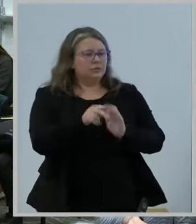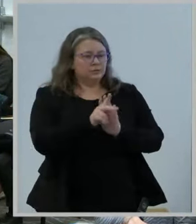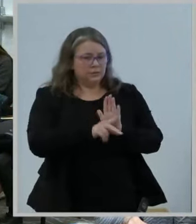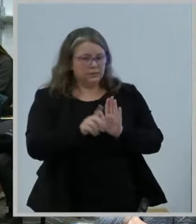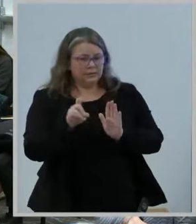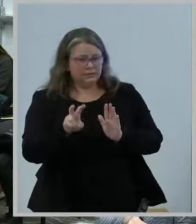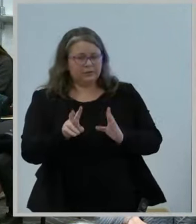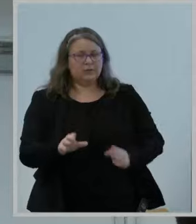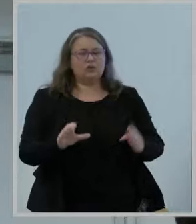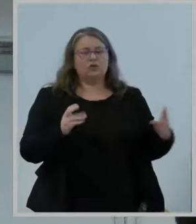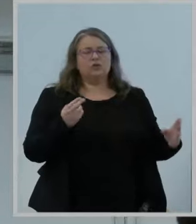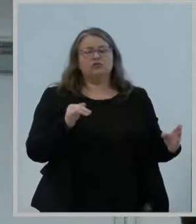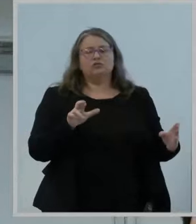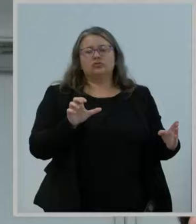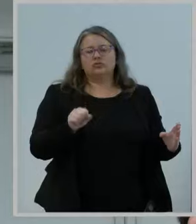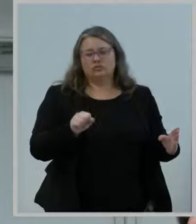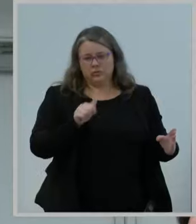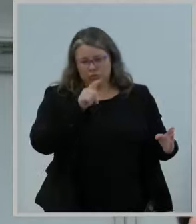Chris will now present the item.